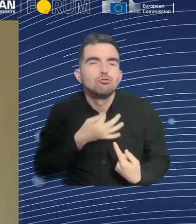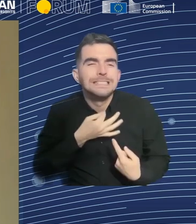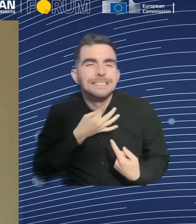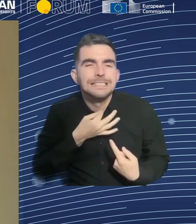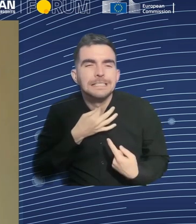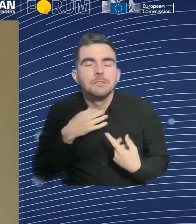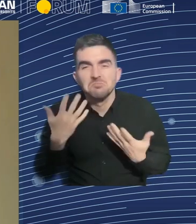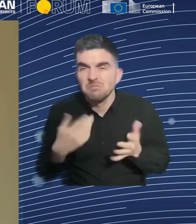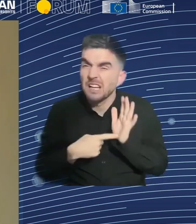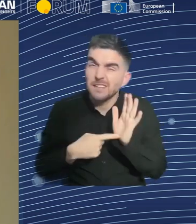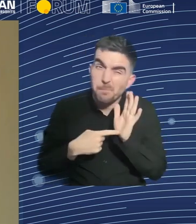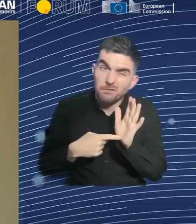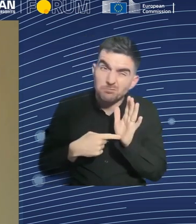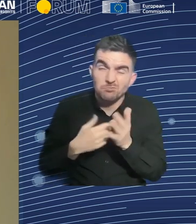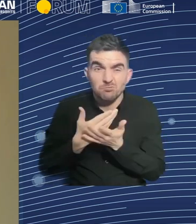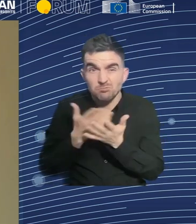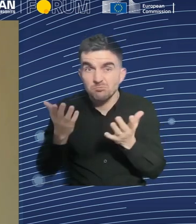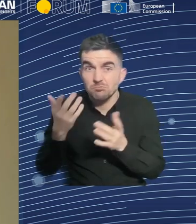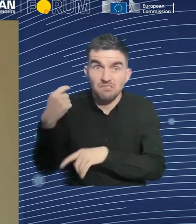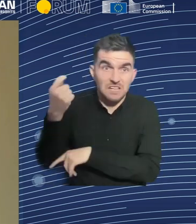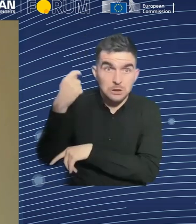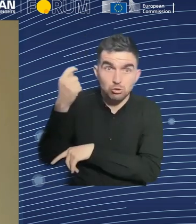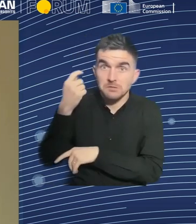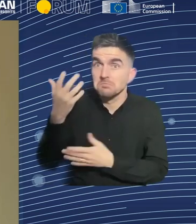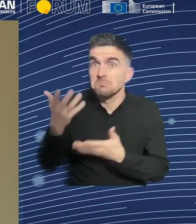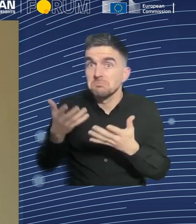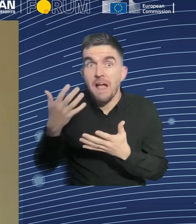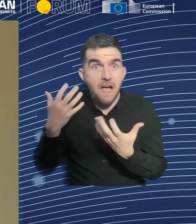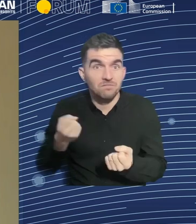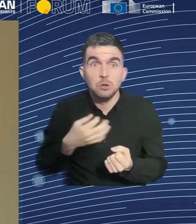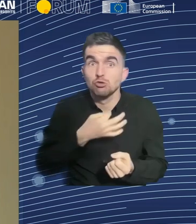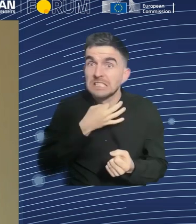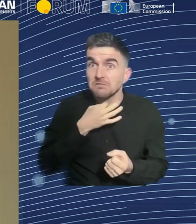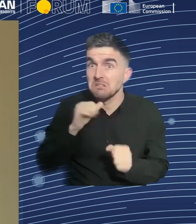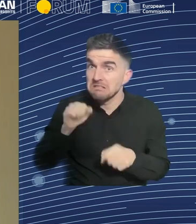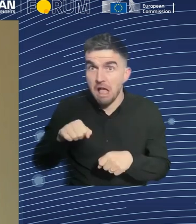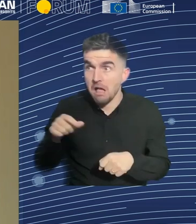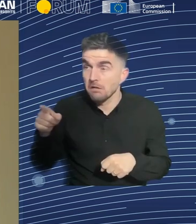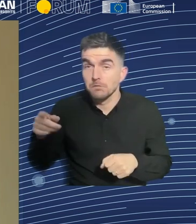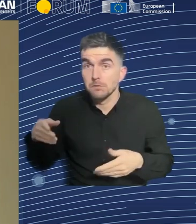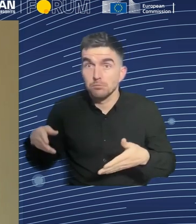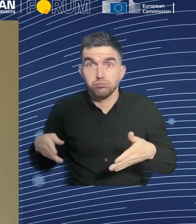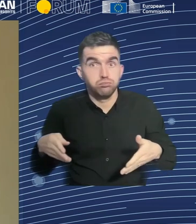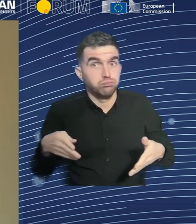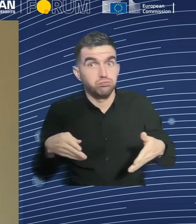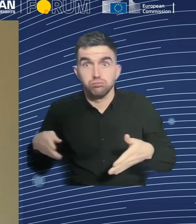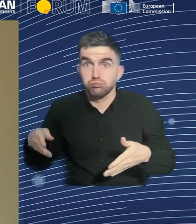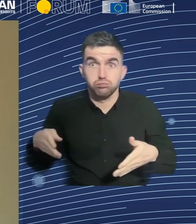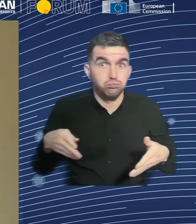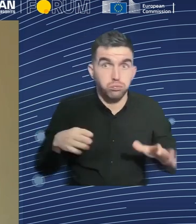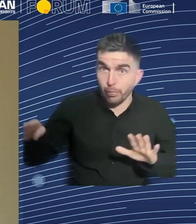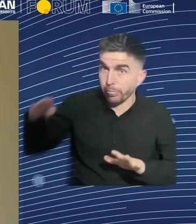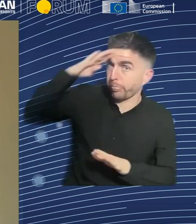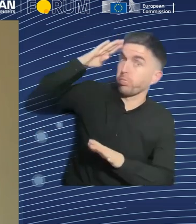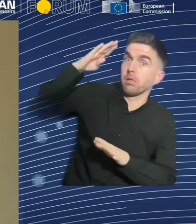has been an ongoing process. So we've had robots in factories for many decades. And for example, in